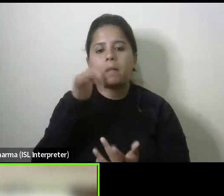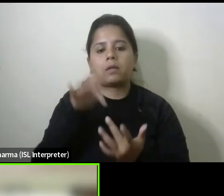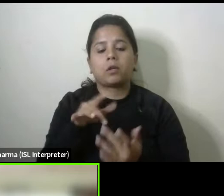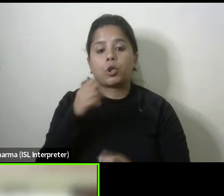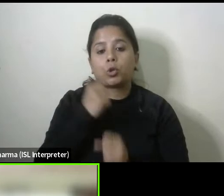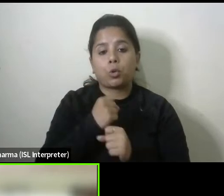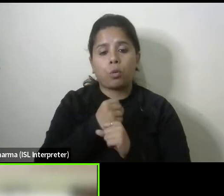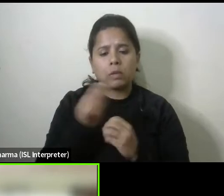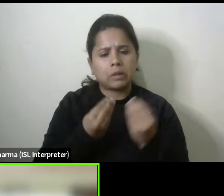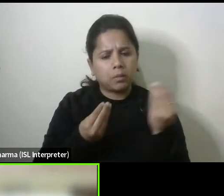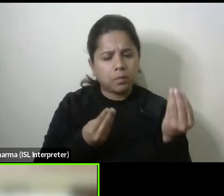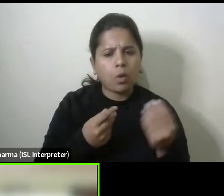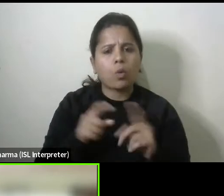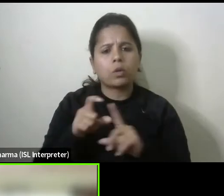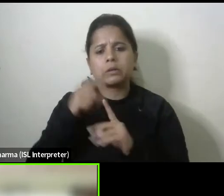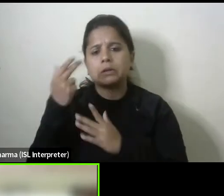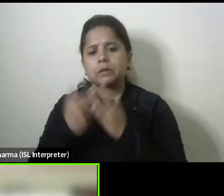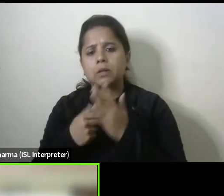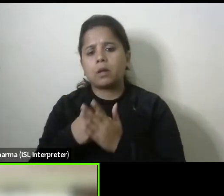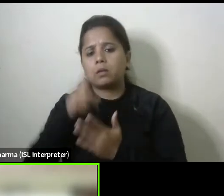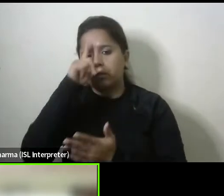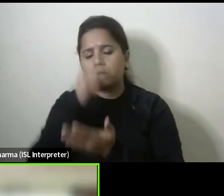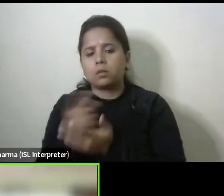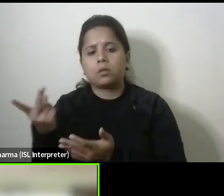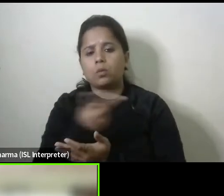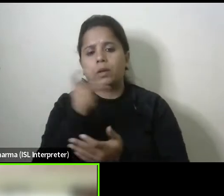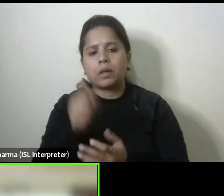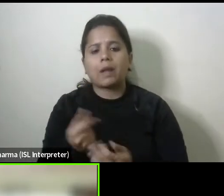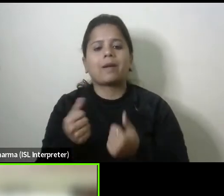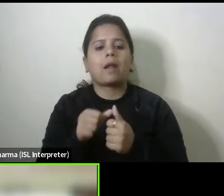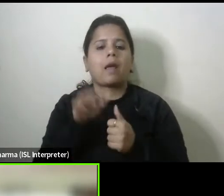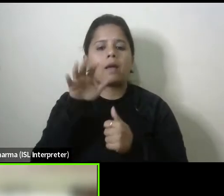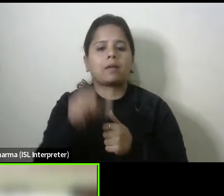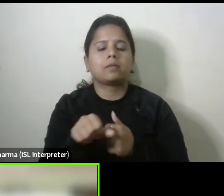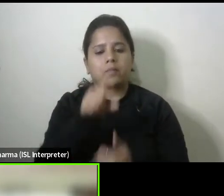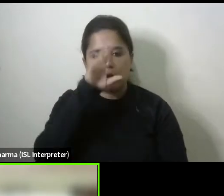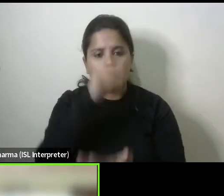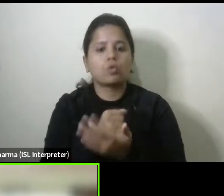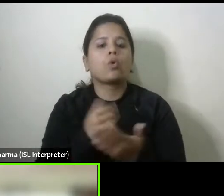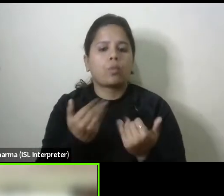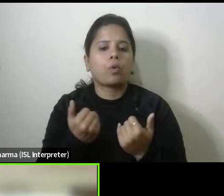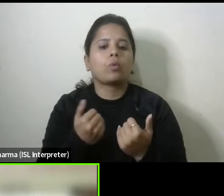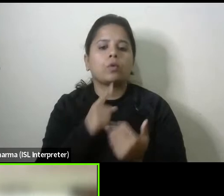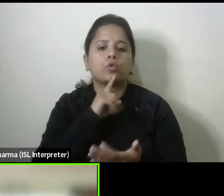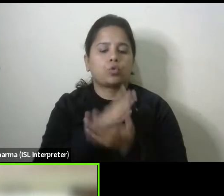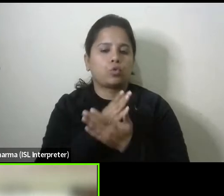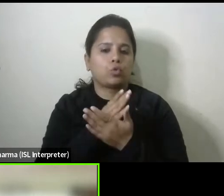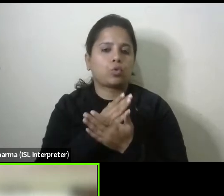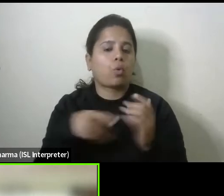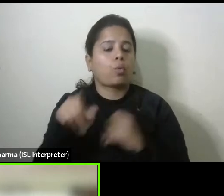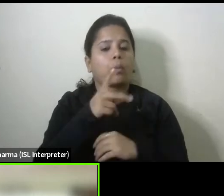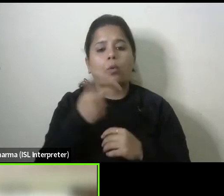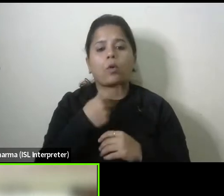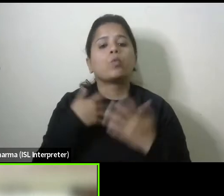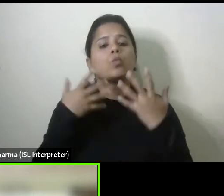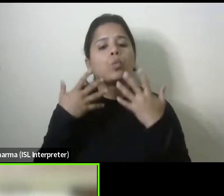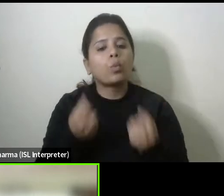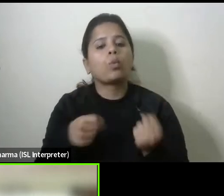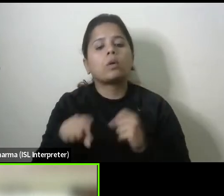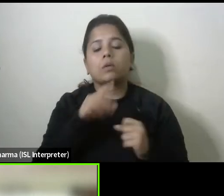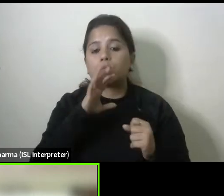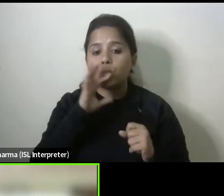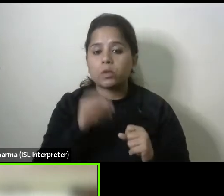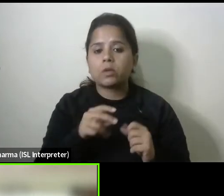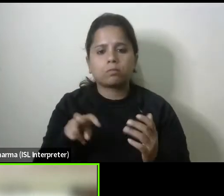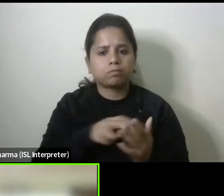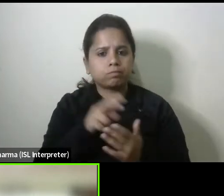and the design stakeholders can do to ensure accessibility and little bit uh people who really want to and uh really want to